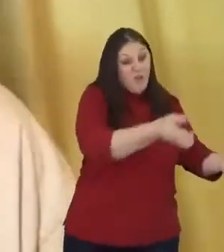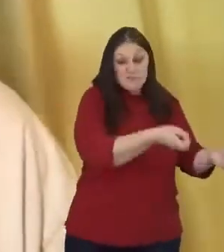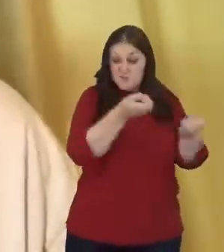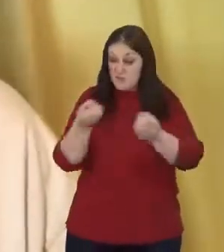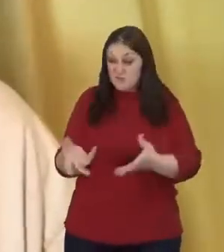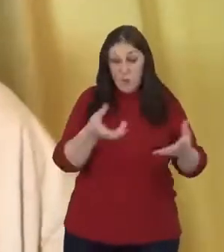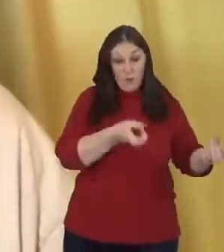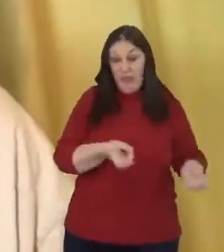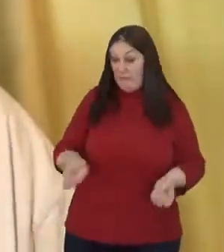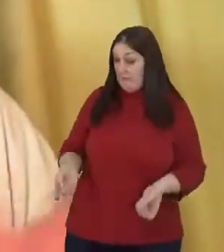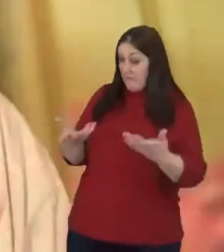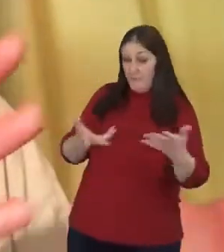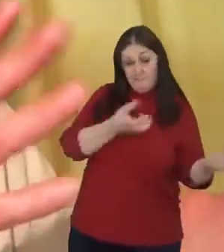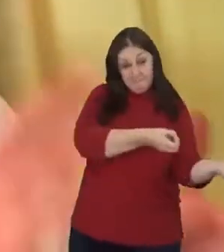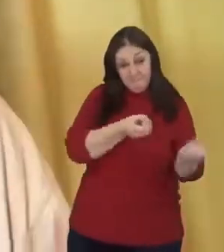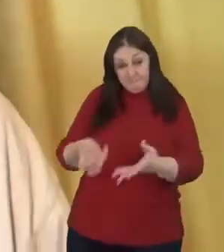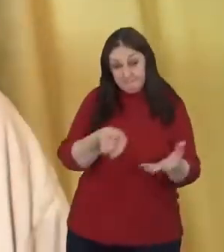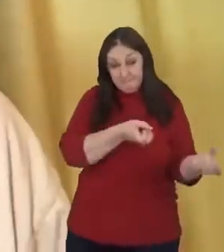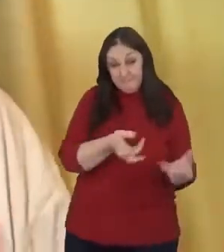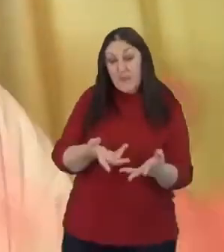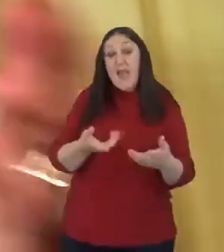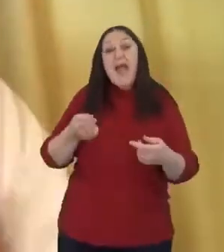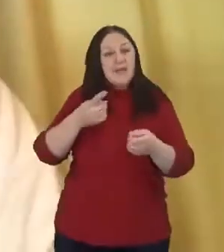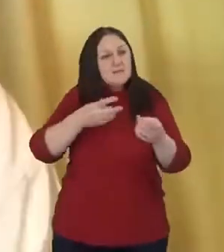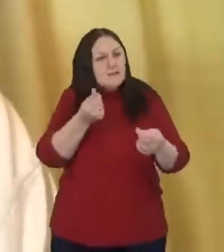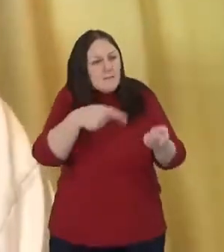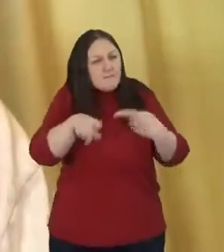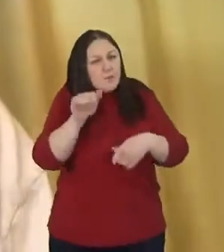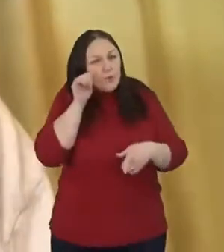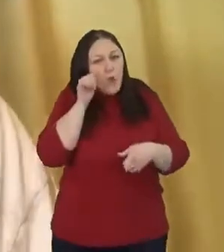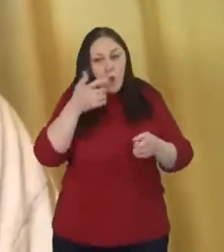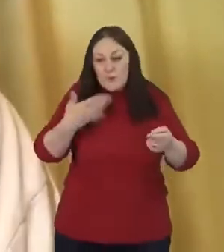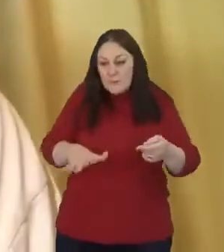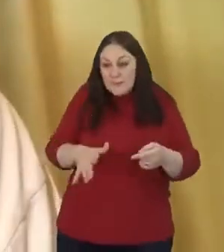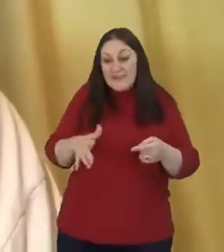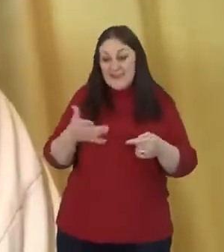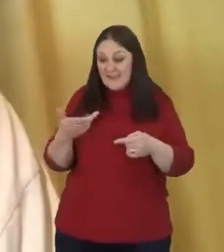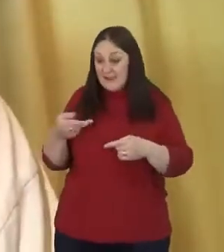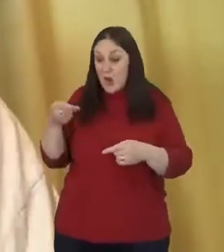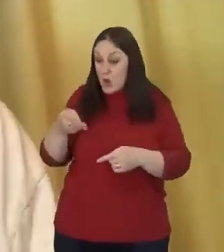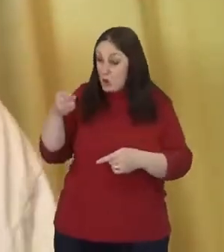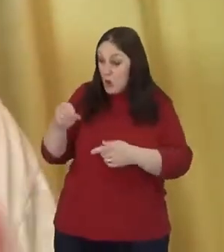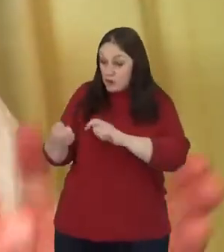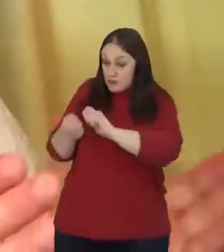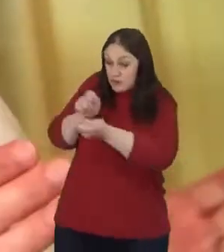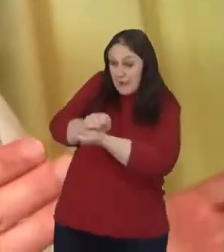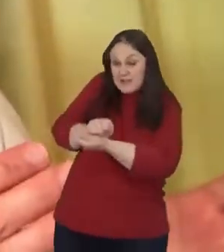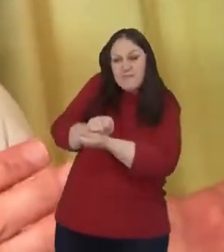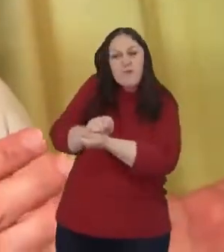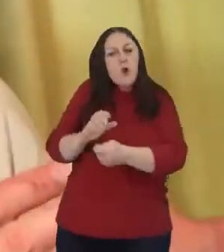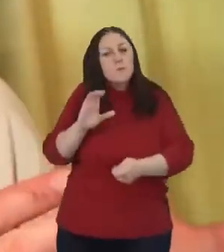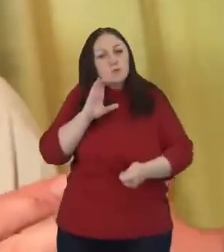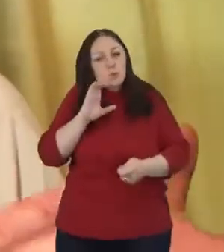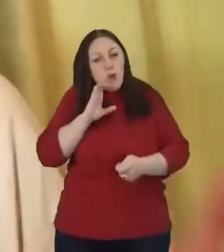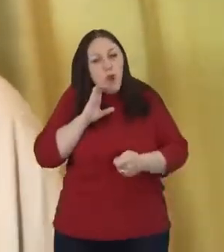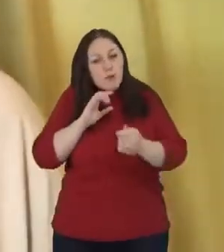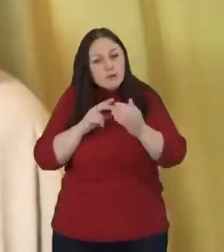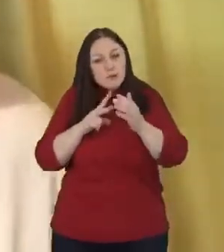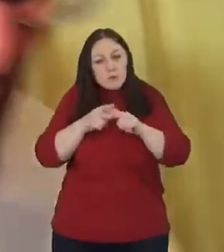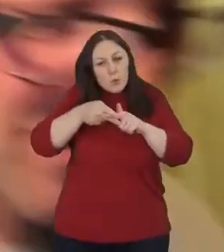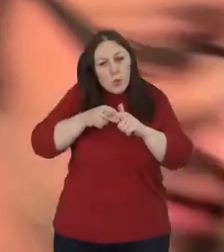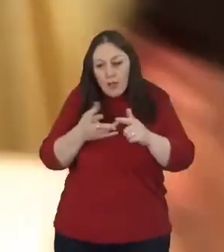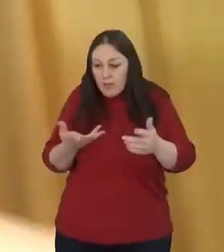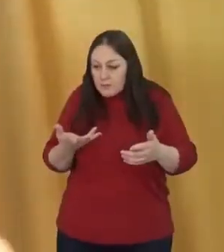been transforming guns into garden tools and that inspired by that image of, you know,